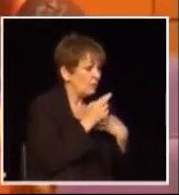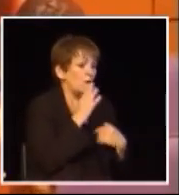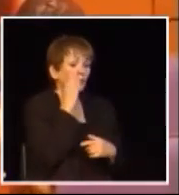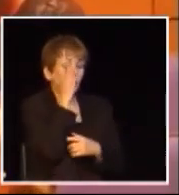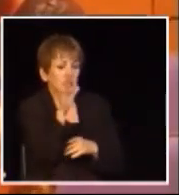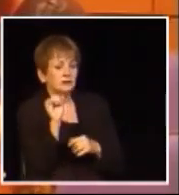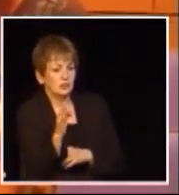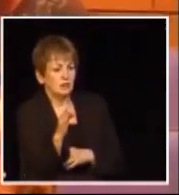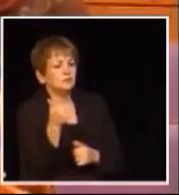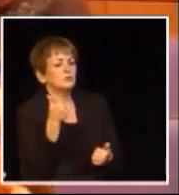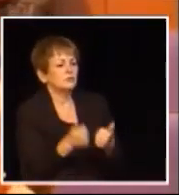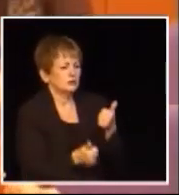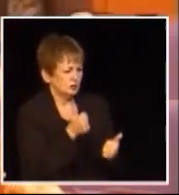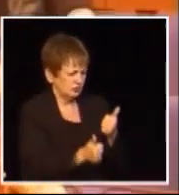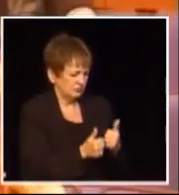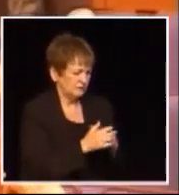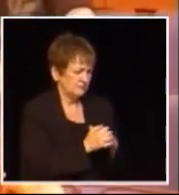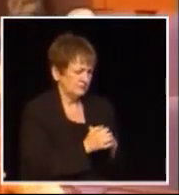okay